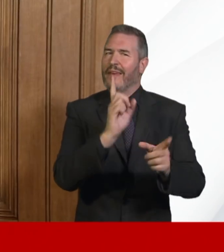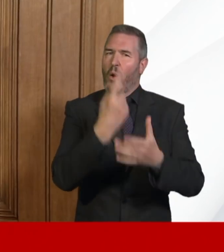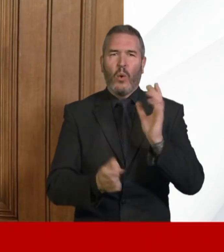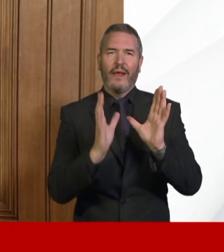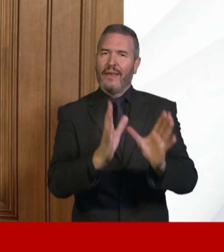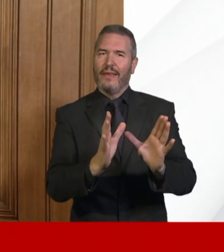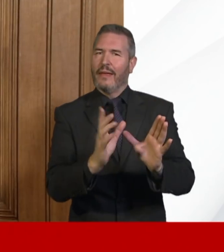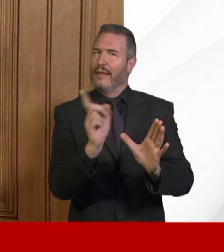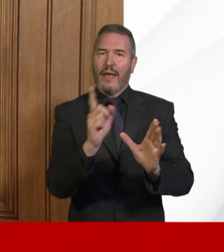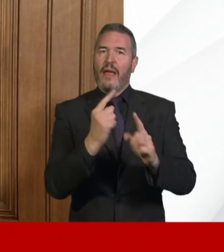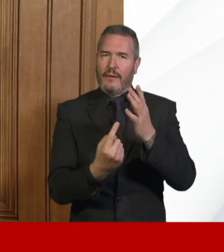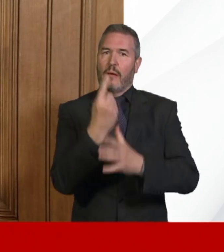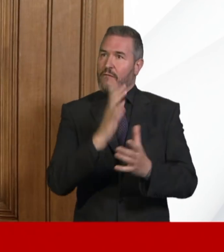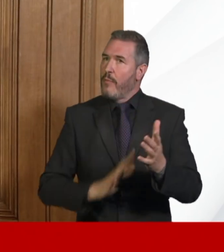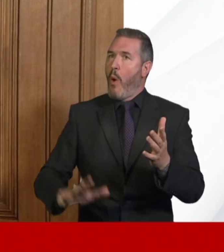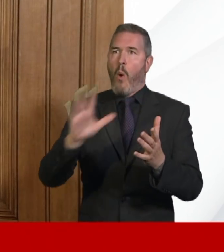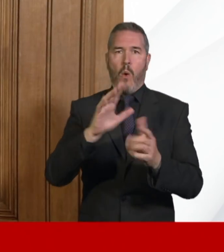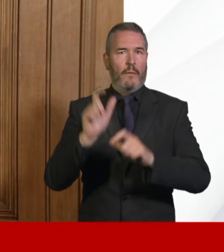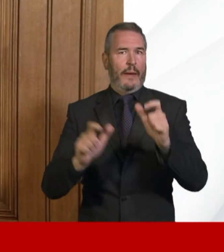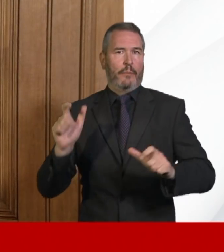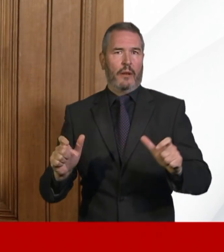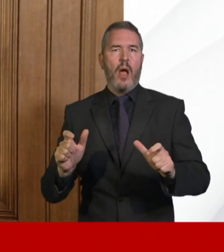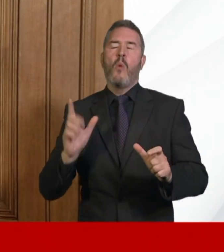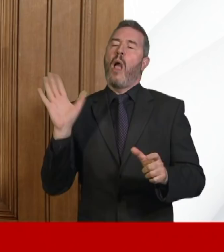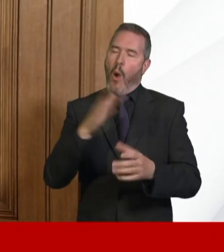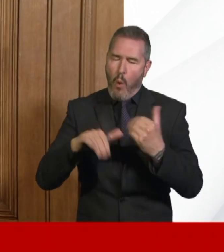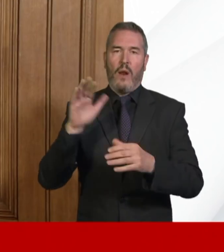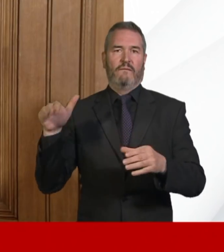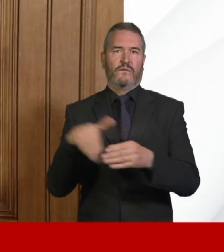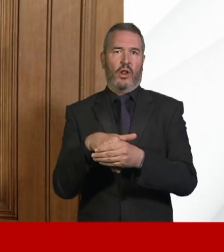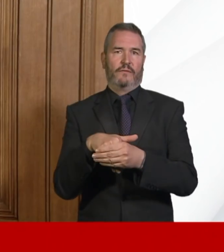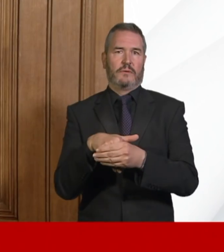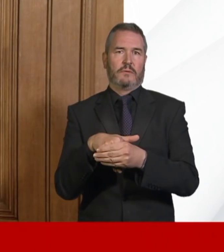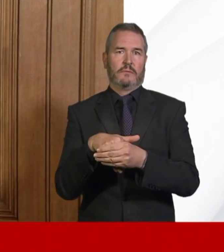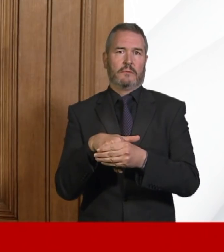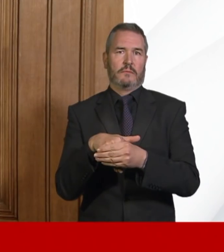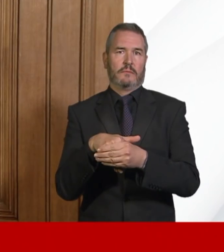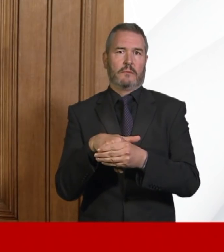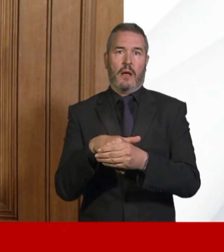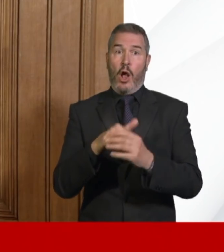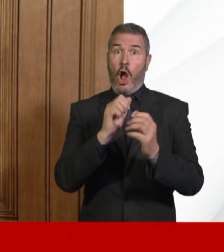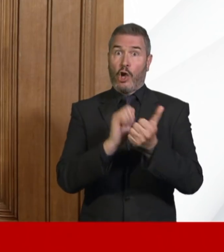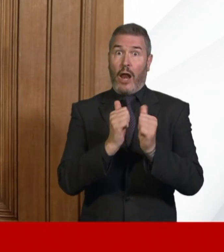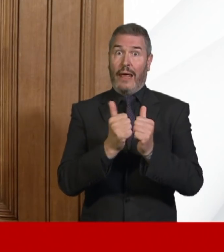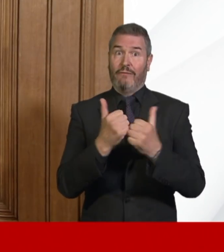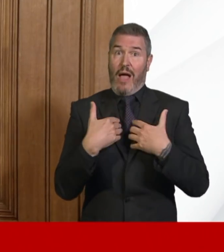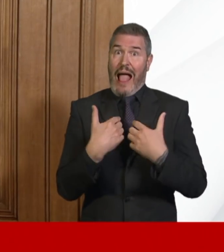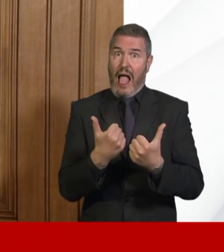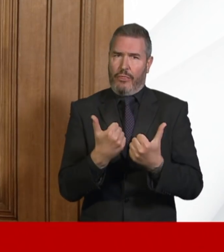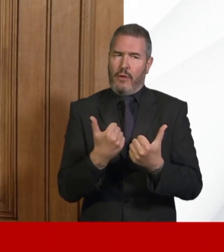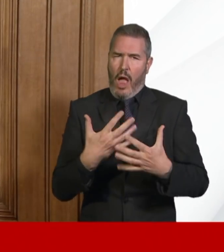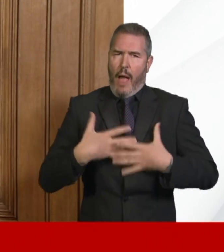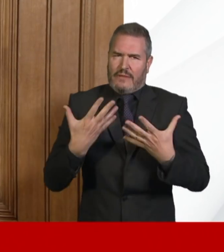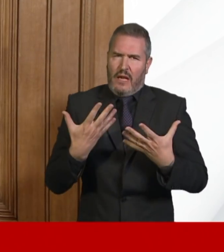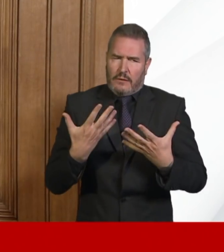We're finding this right across the population. It will affect all of us. It will upset undoubtedly our colleagues in the NHS. Excuse me.